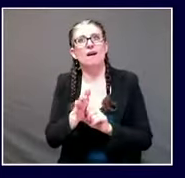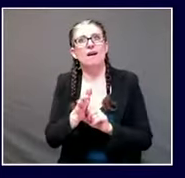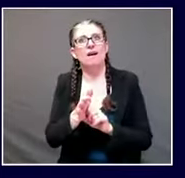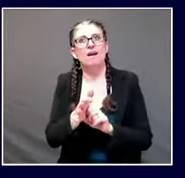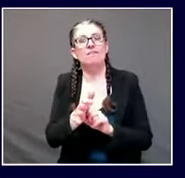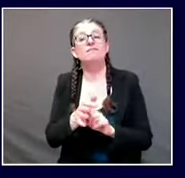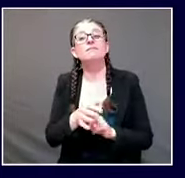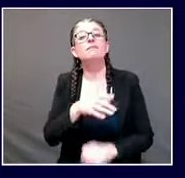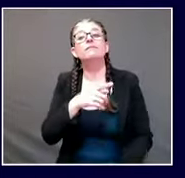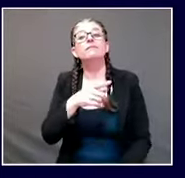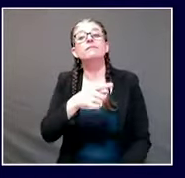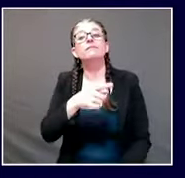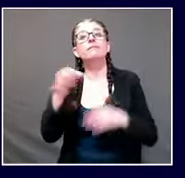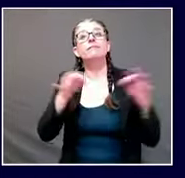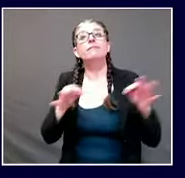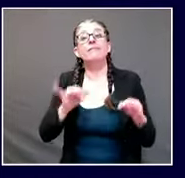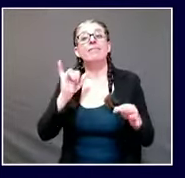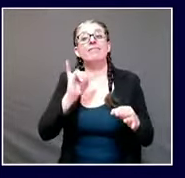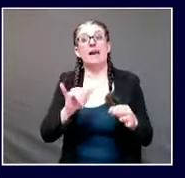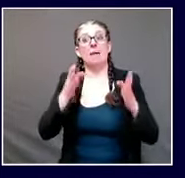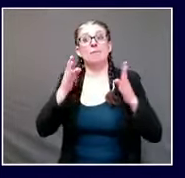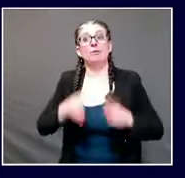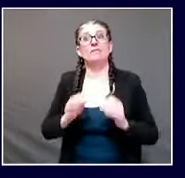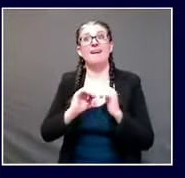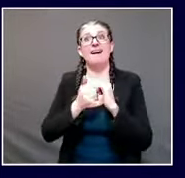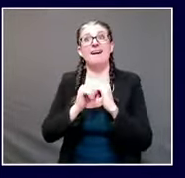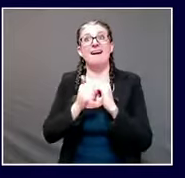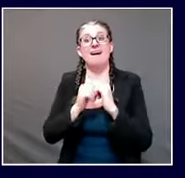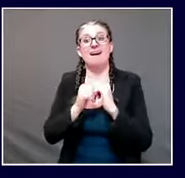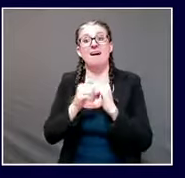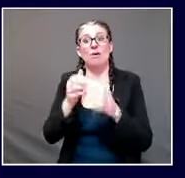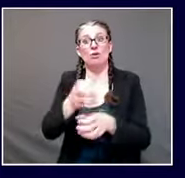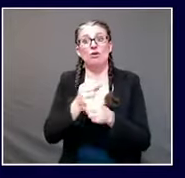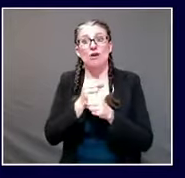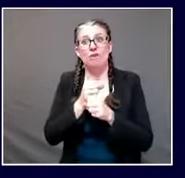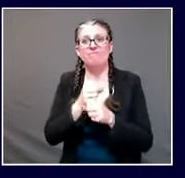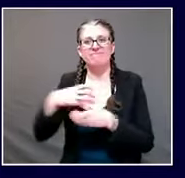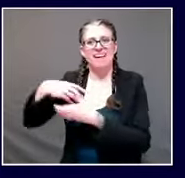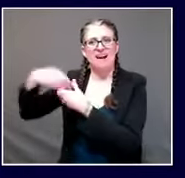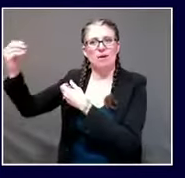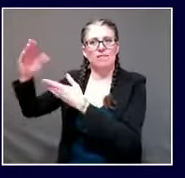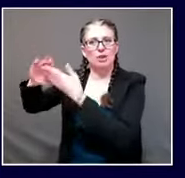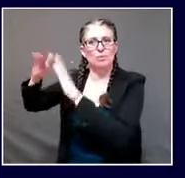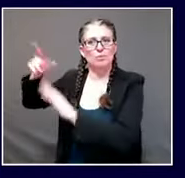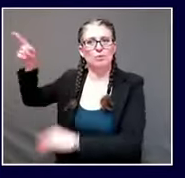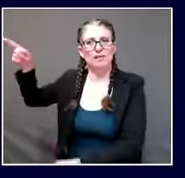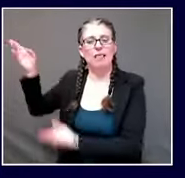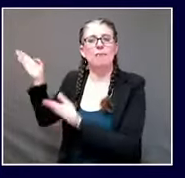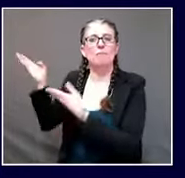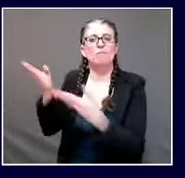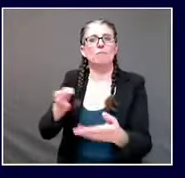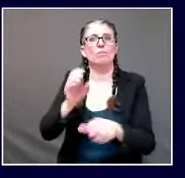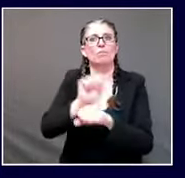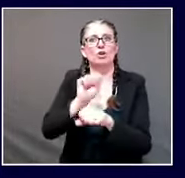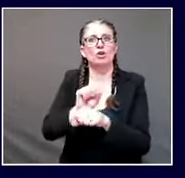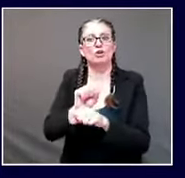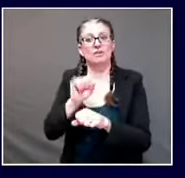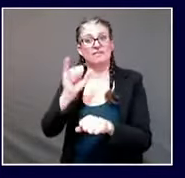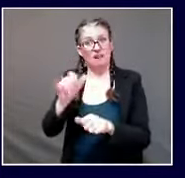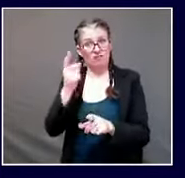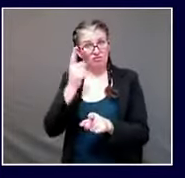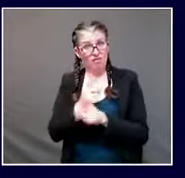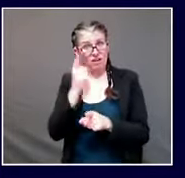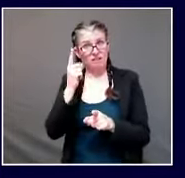the health care field to pass away with the virus in the state um brian we we received a similar uh report in